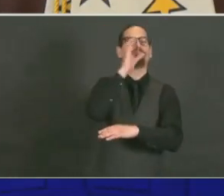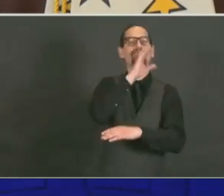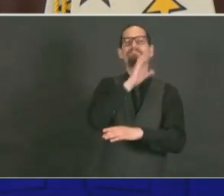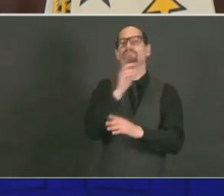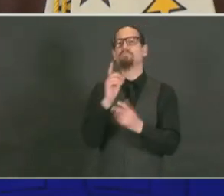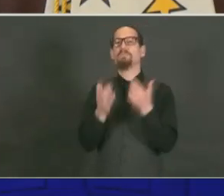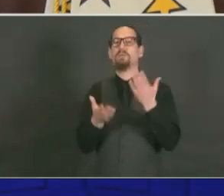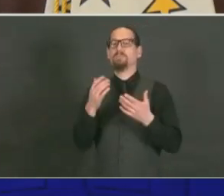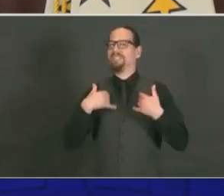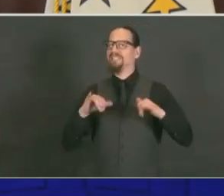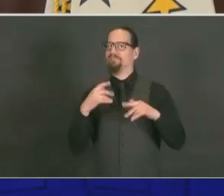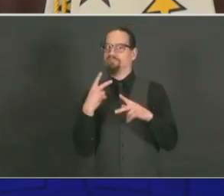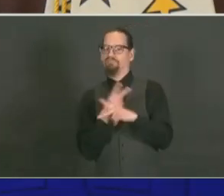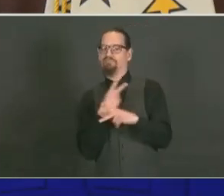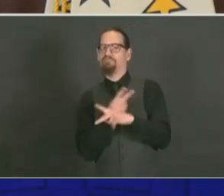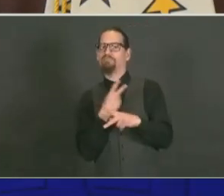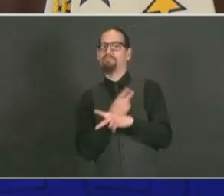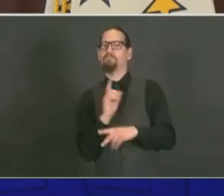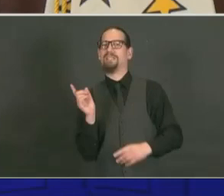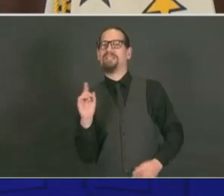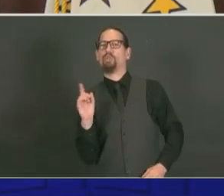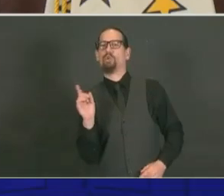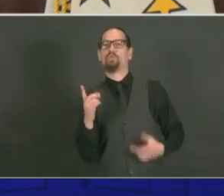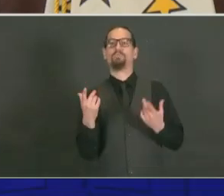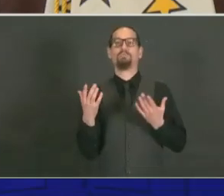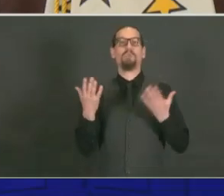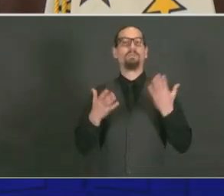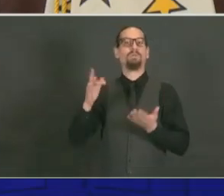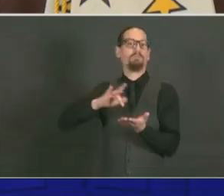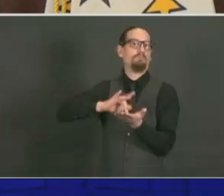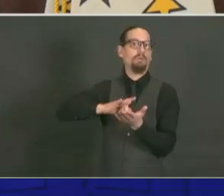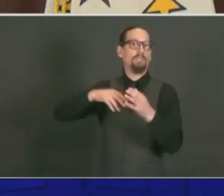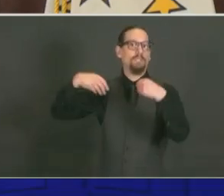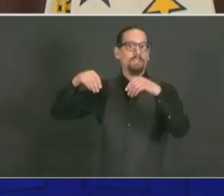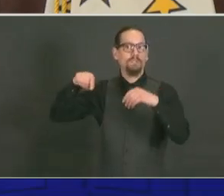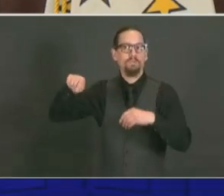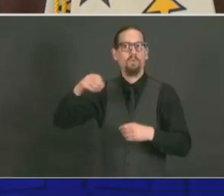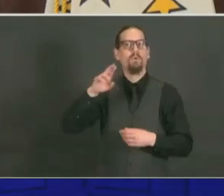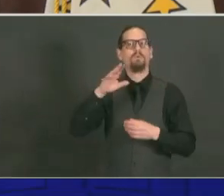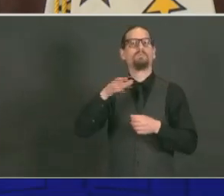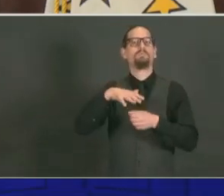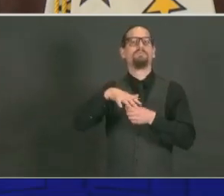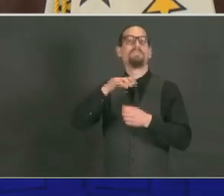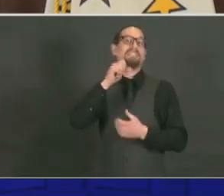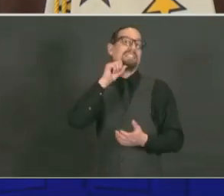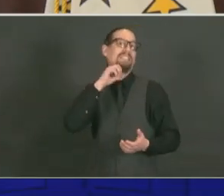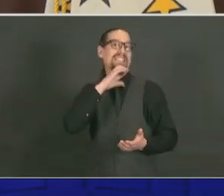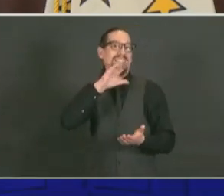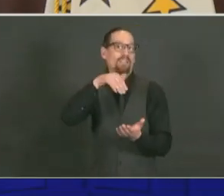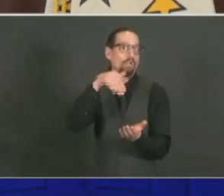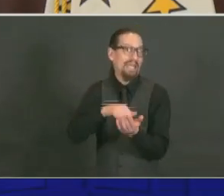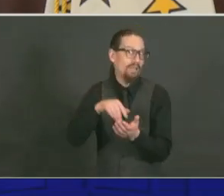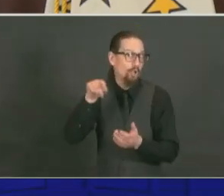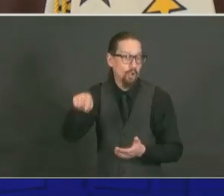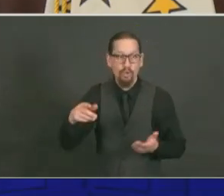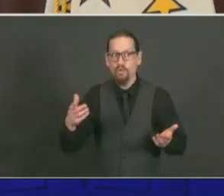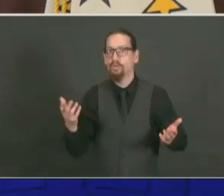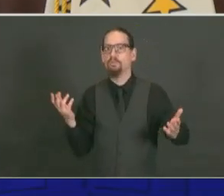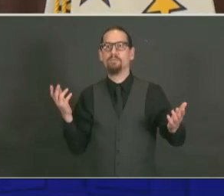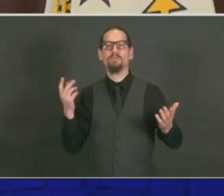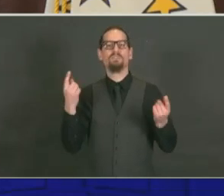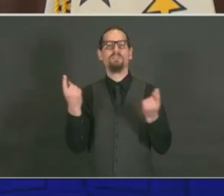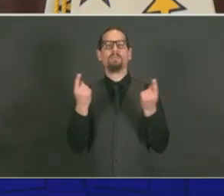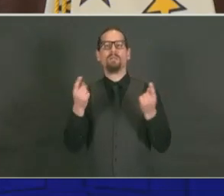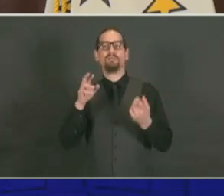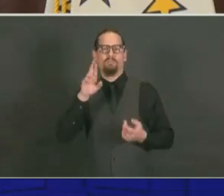development, but could include places like pharmacies, regional clinics, or senior centers. The Rhode Island Office of Healthy Agent has been a great partner in